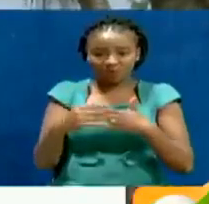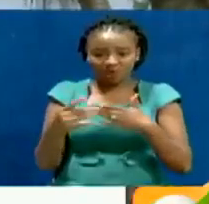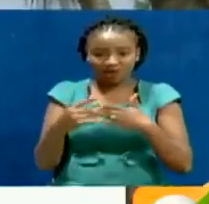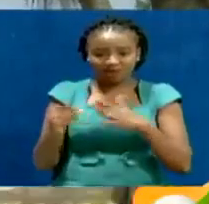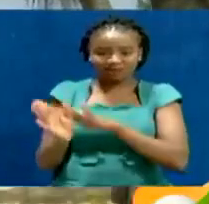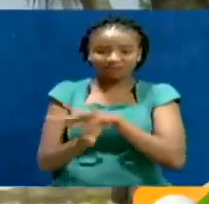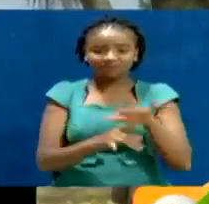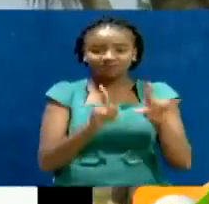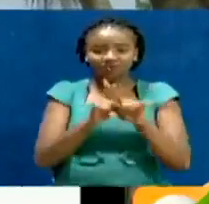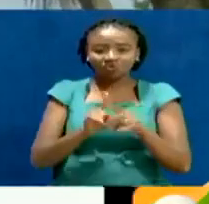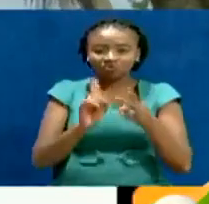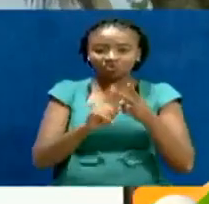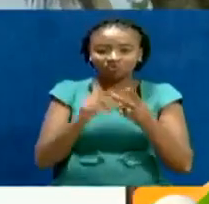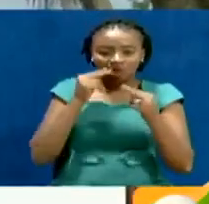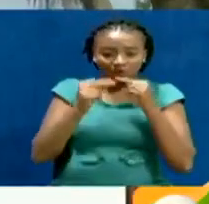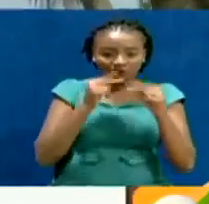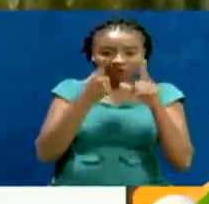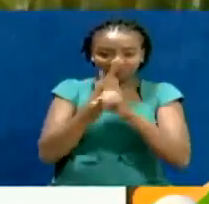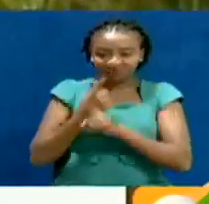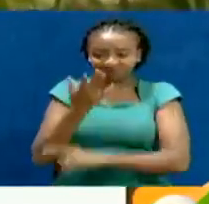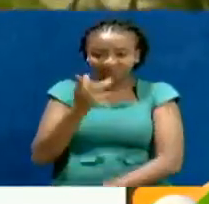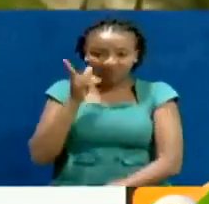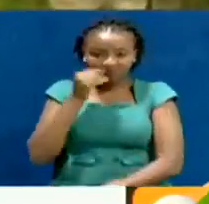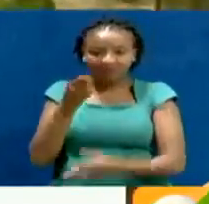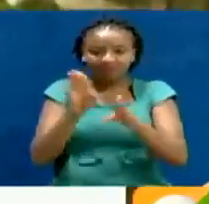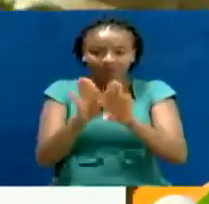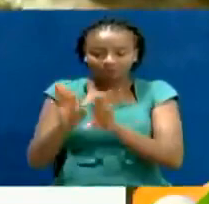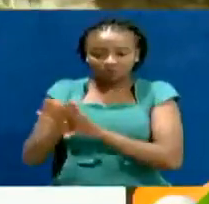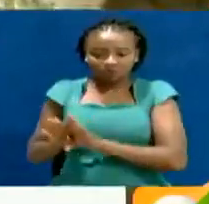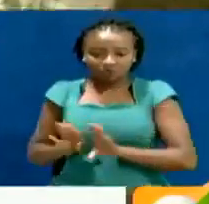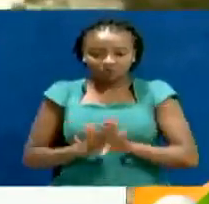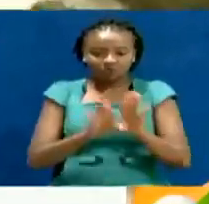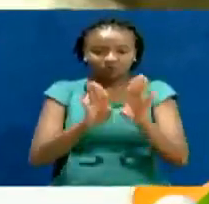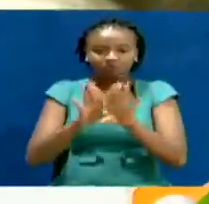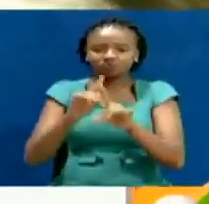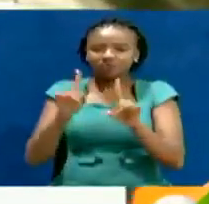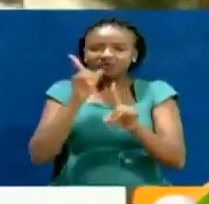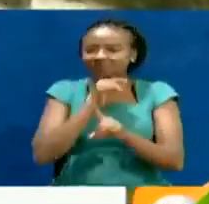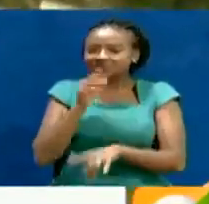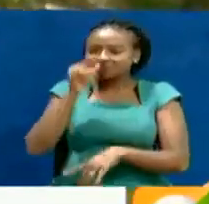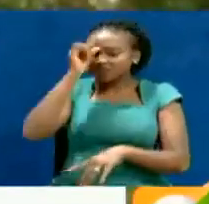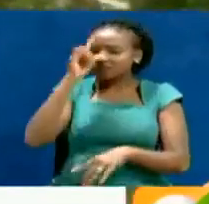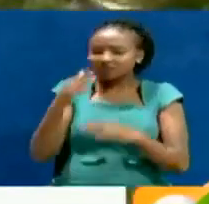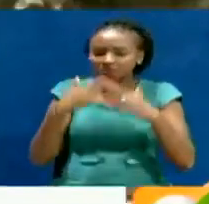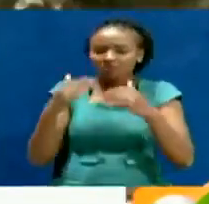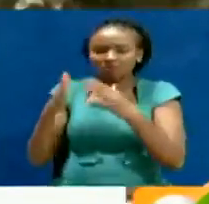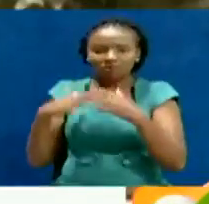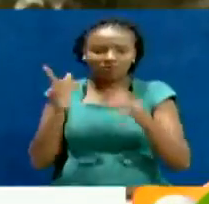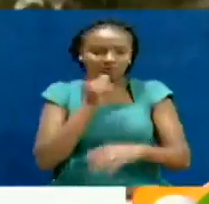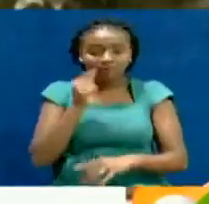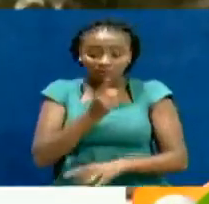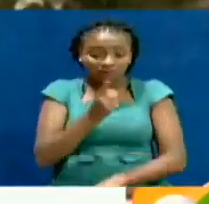Elsewhere, a sizable number of hotels in the coast region remained shut weeks after the government relaxed containment measures.